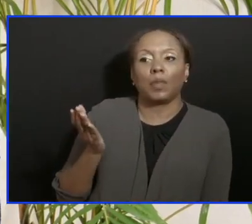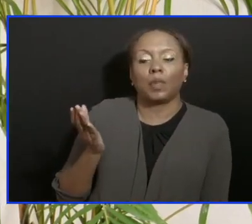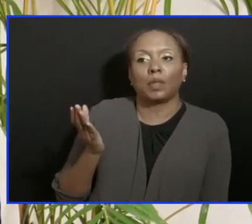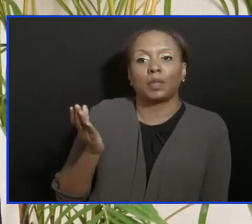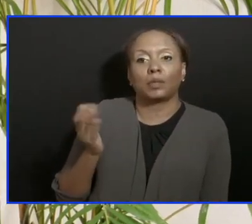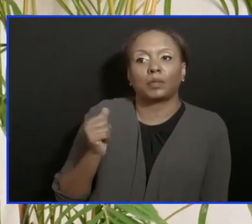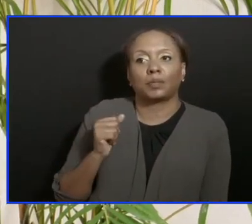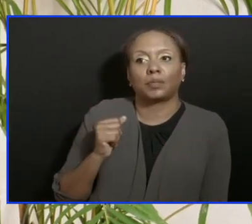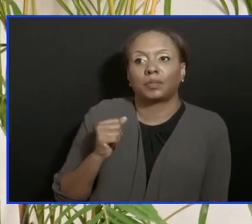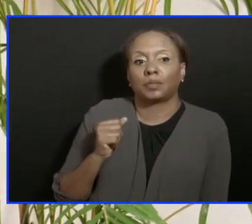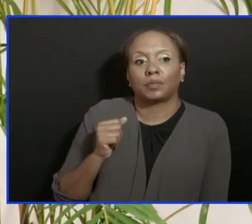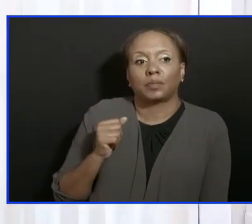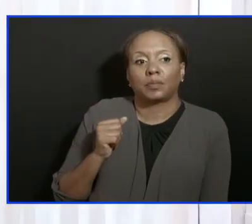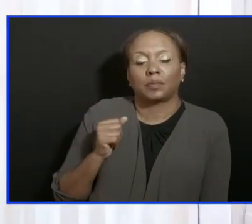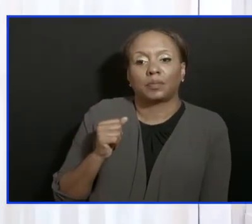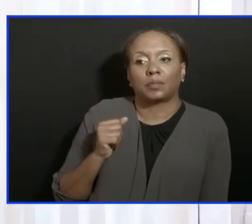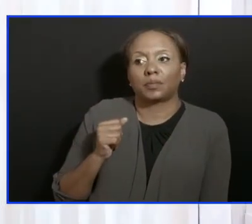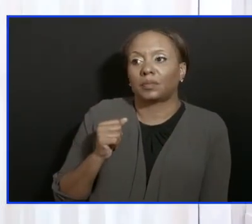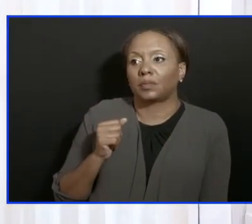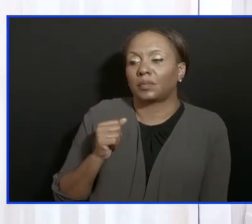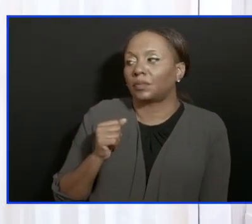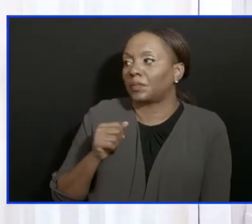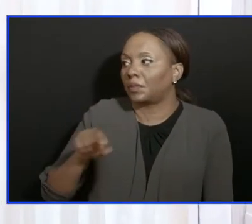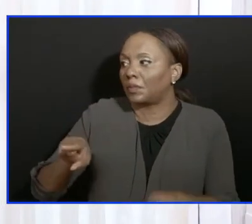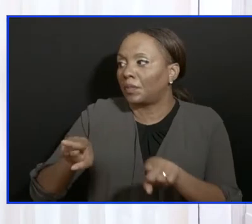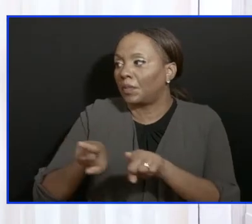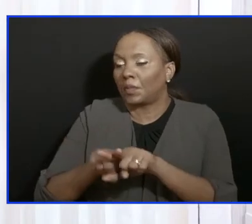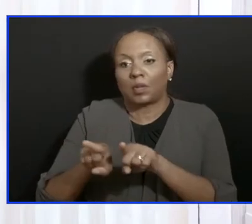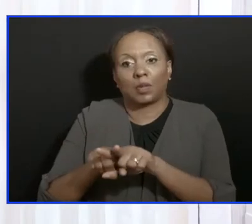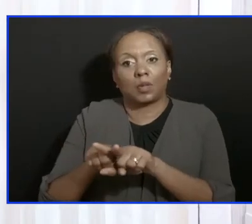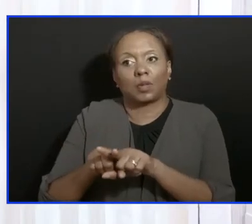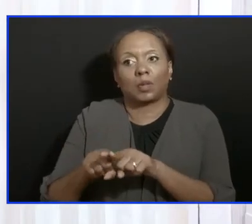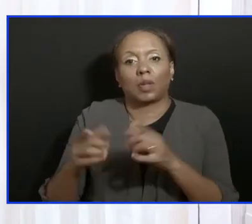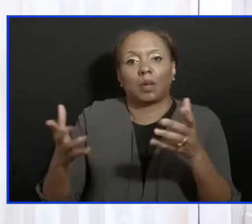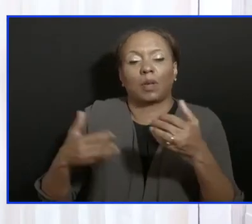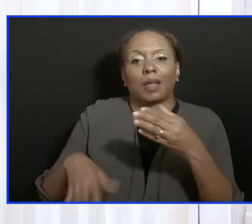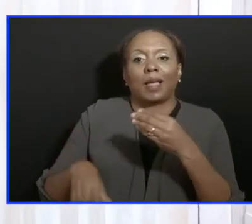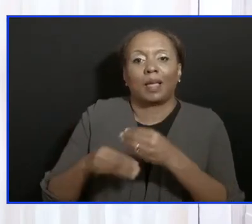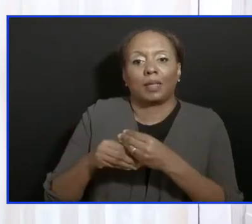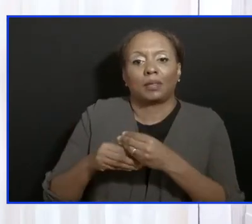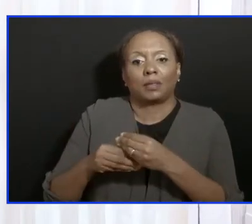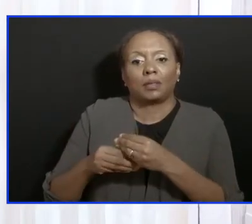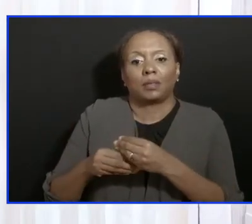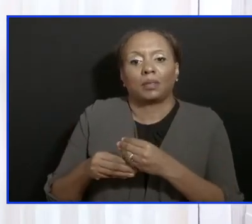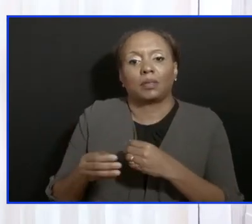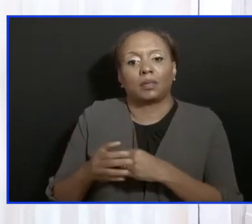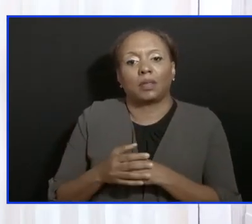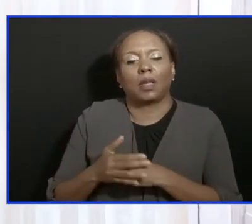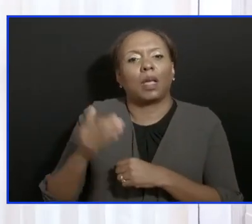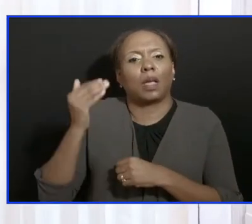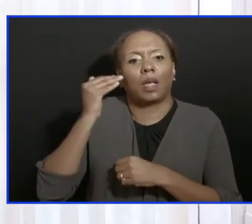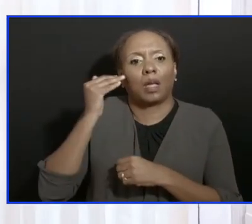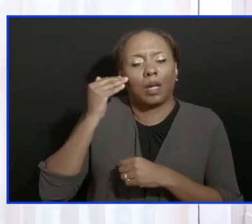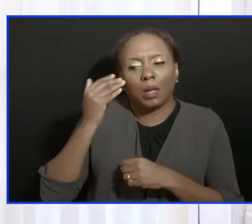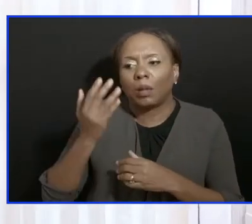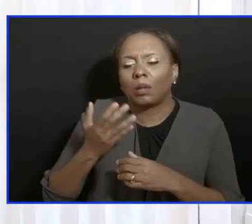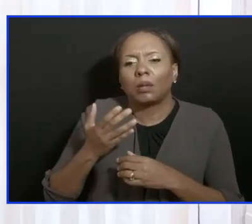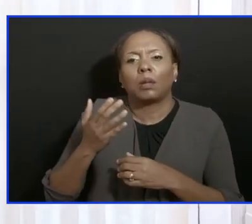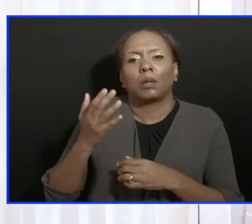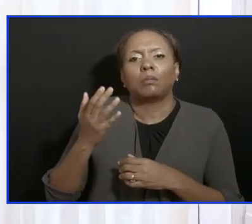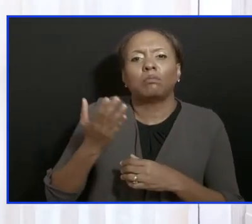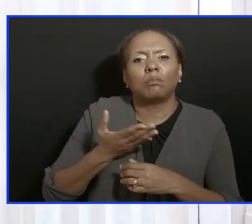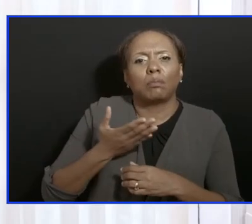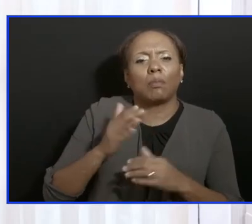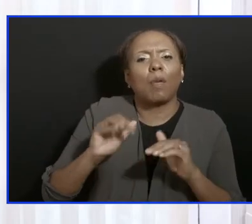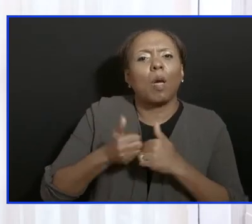And I am very sensitive to why you and others may feel that way. But the ball reality is